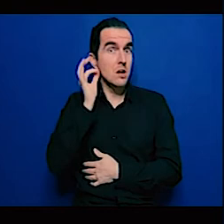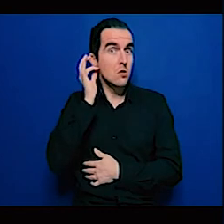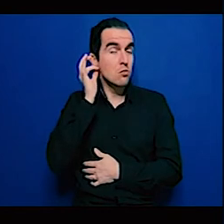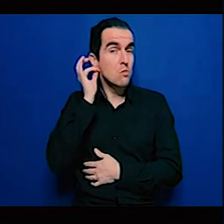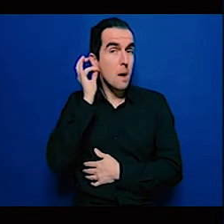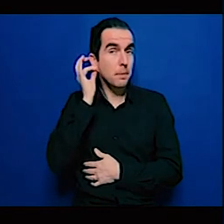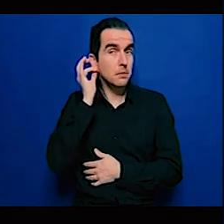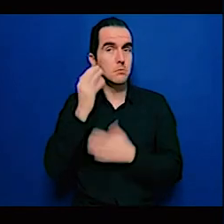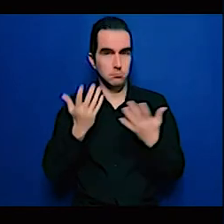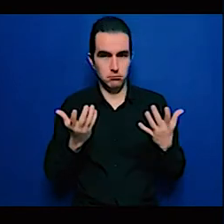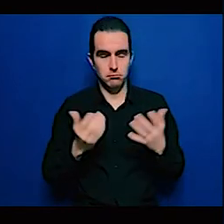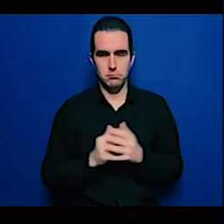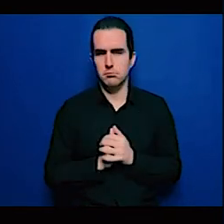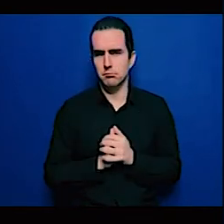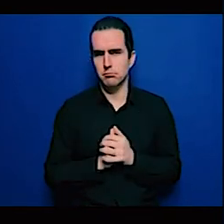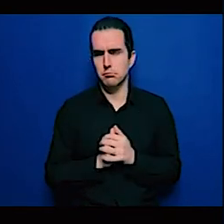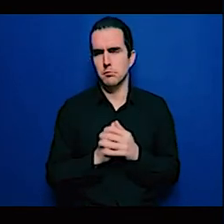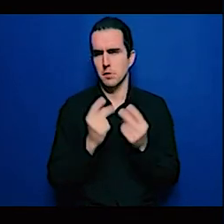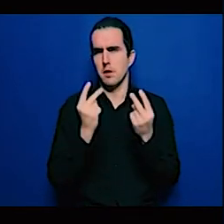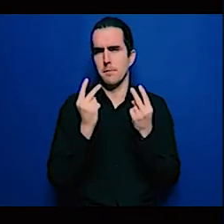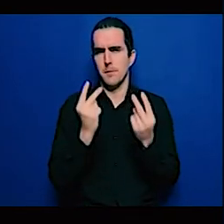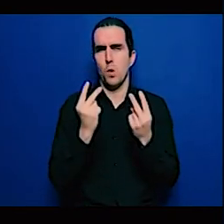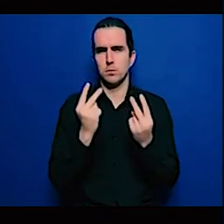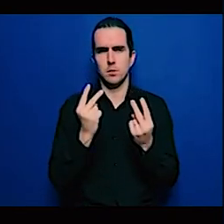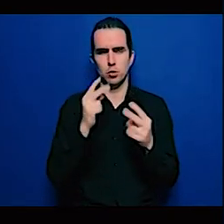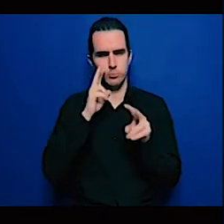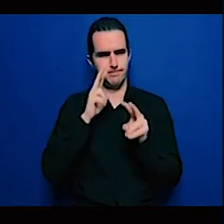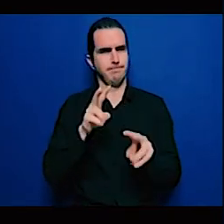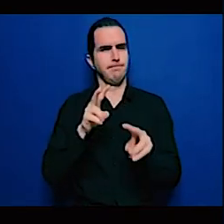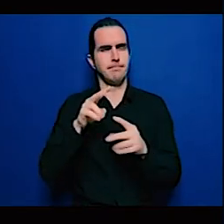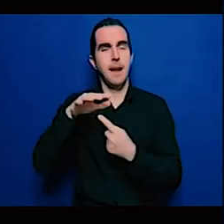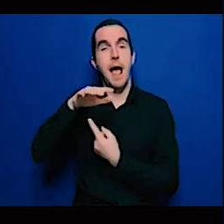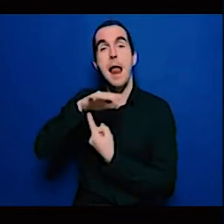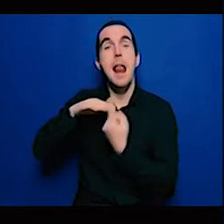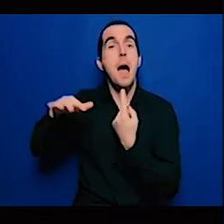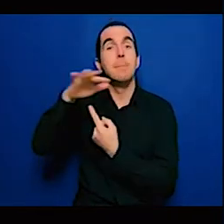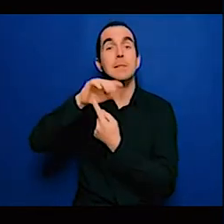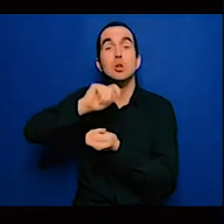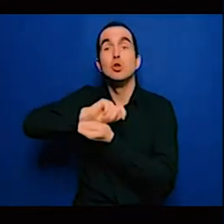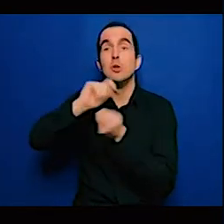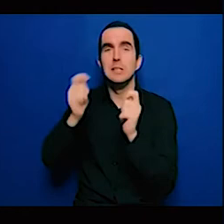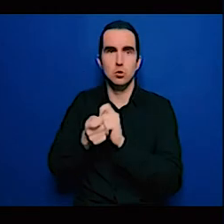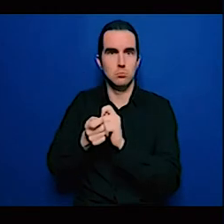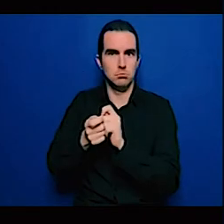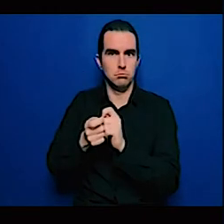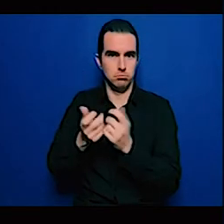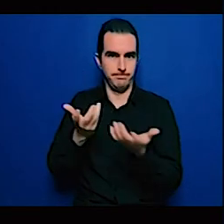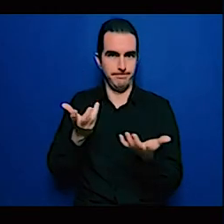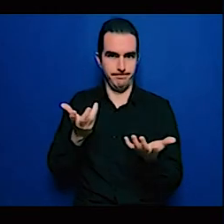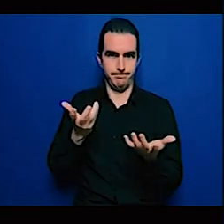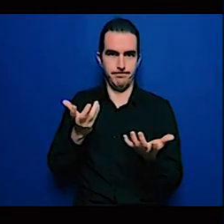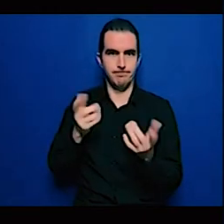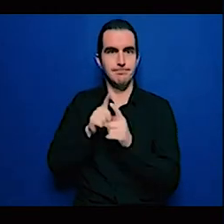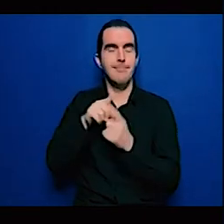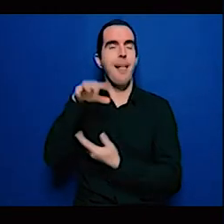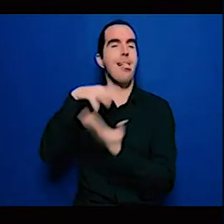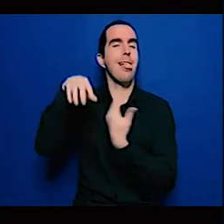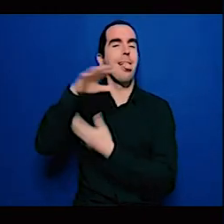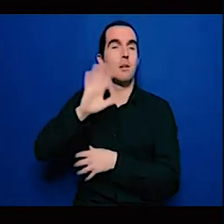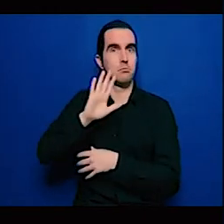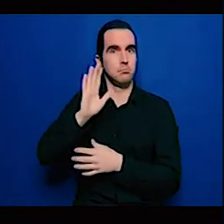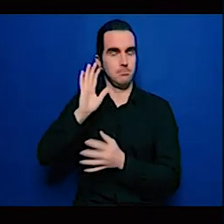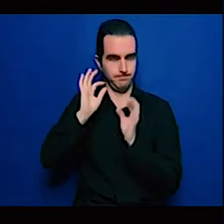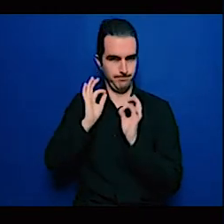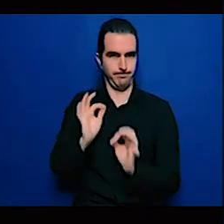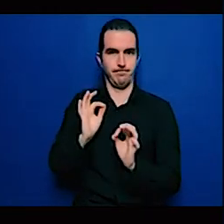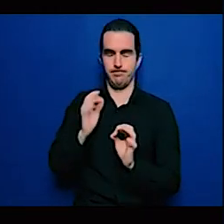contributed majorly to the adverse effects of climate change it is real and it will impact us all and so Africa as a continent